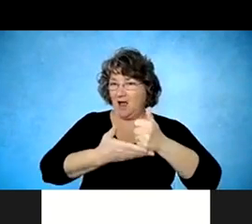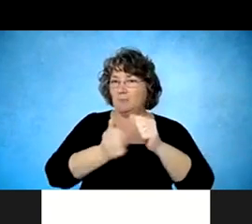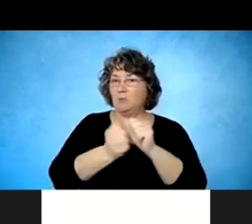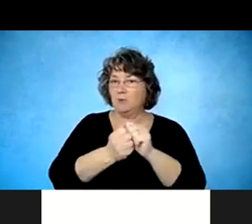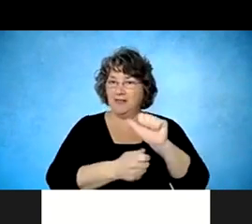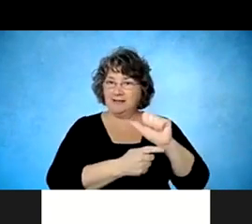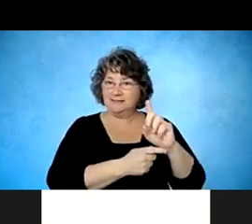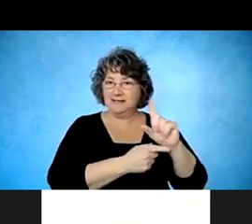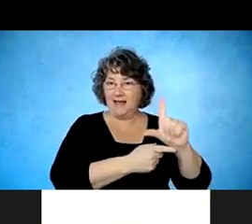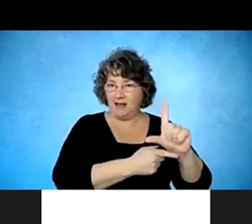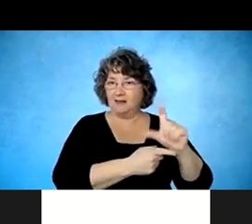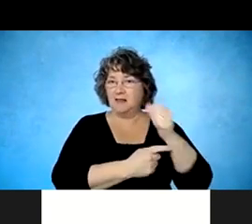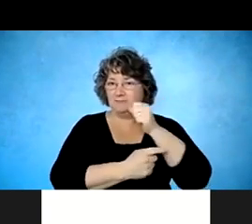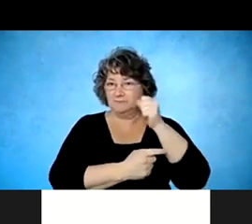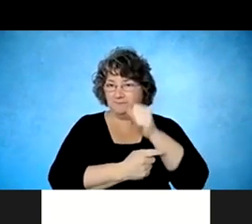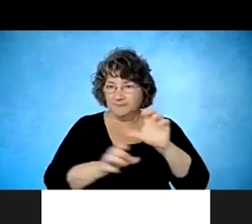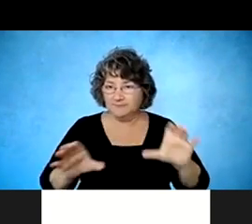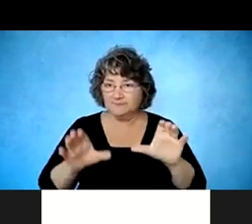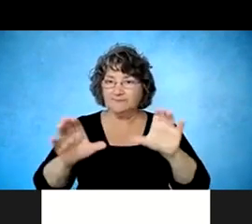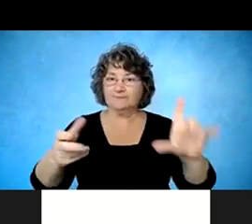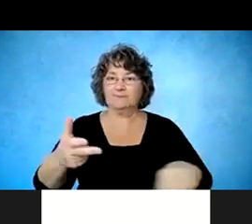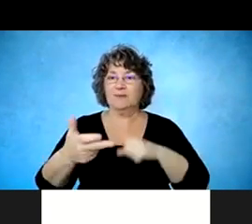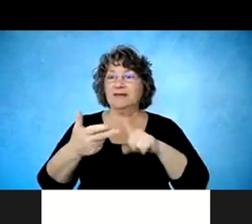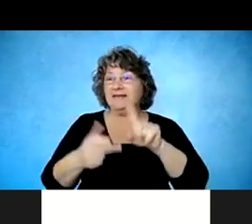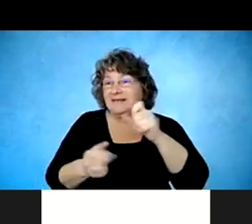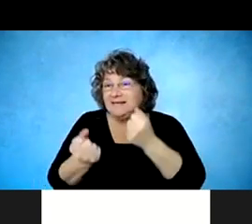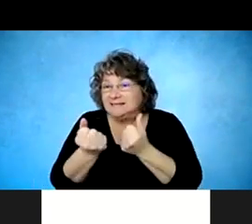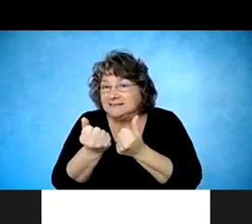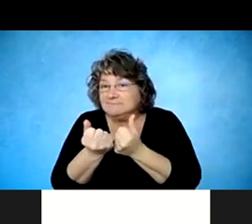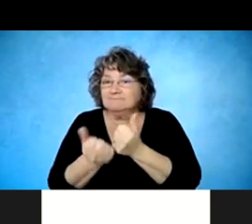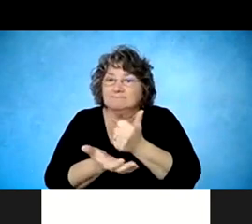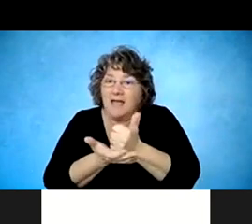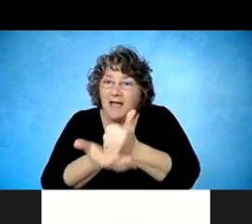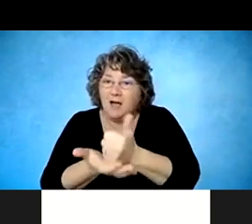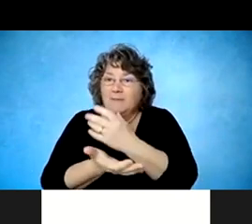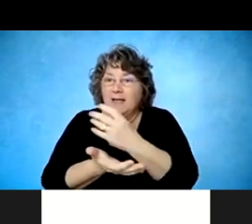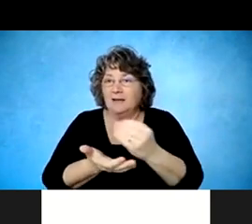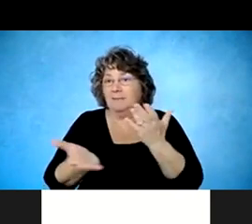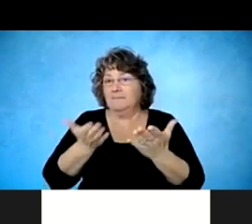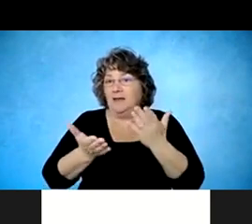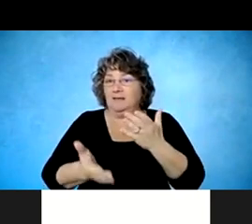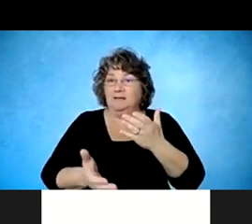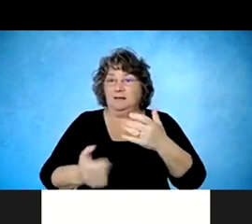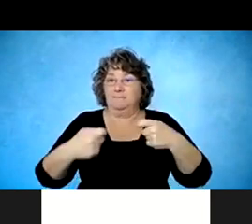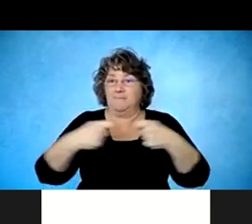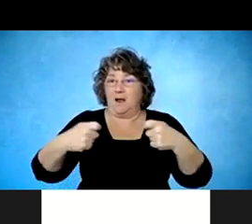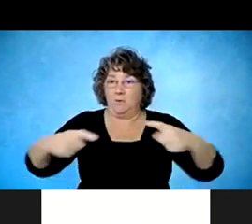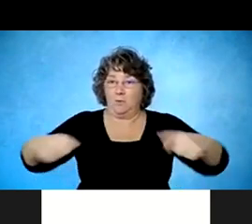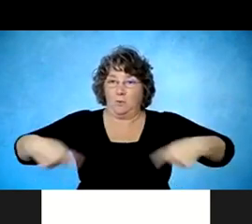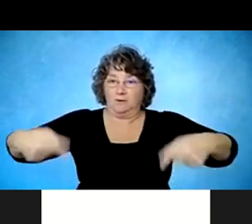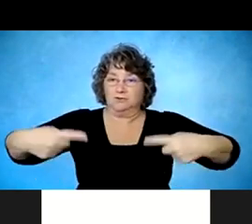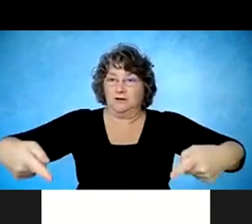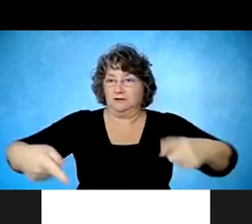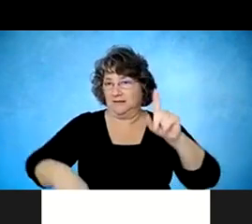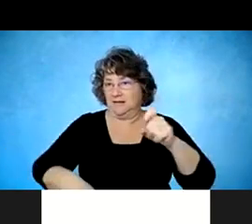and will need a power wheelchair for their mobility. But one of the themes I think you'll see throughout these